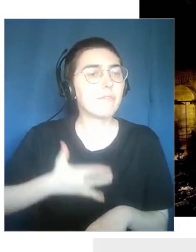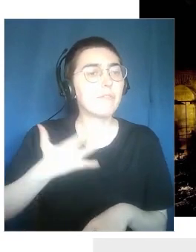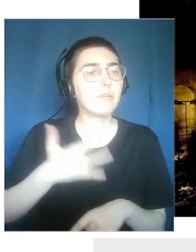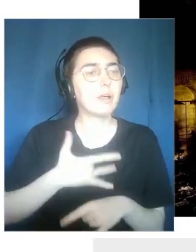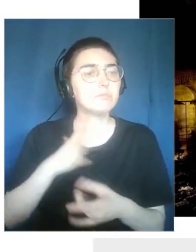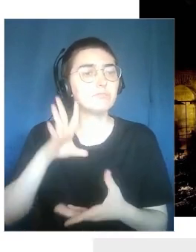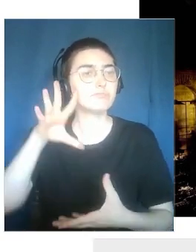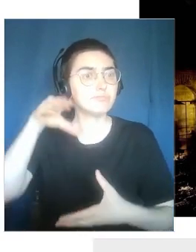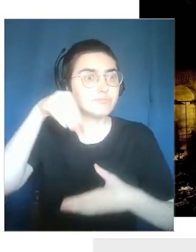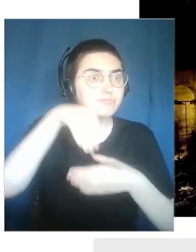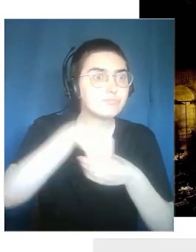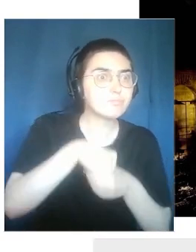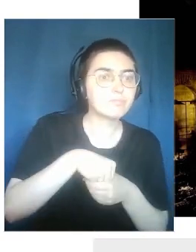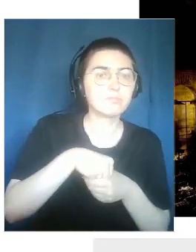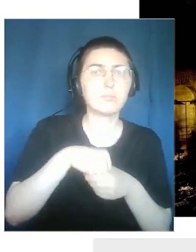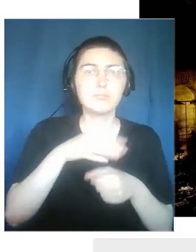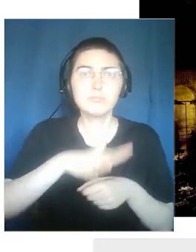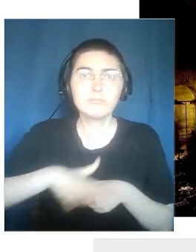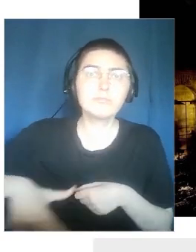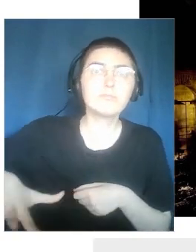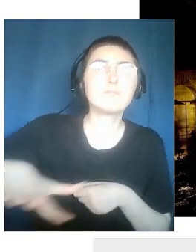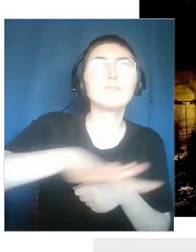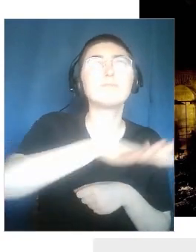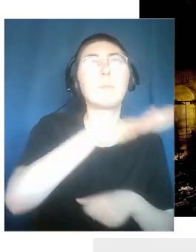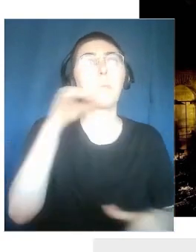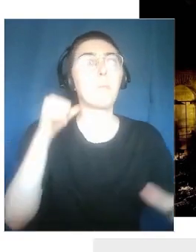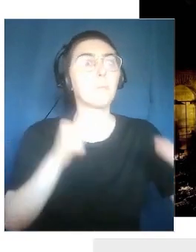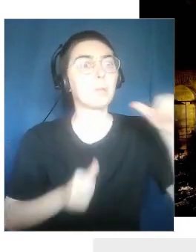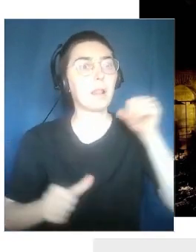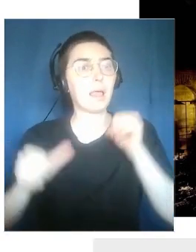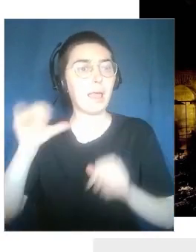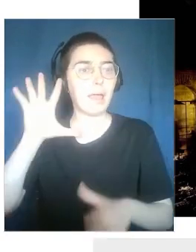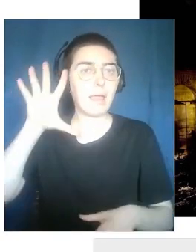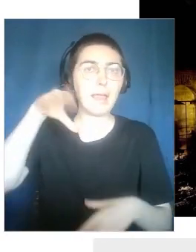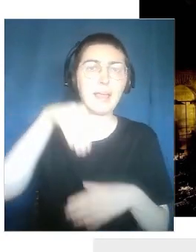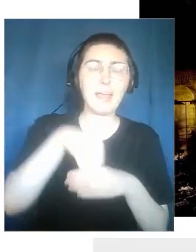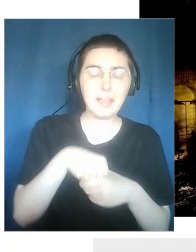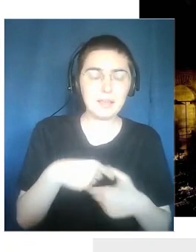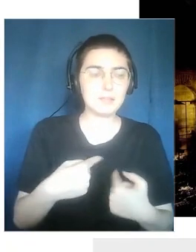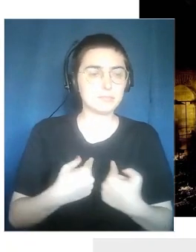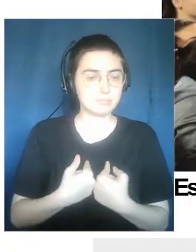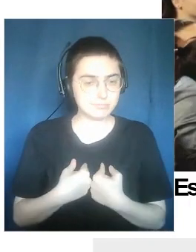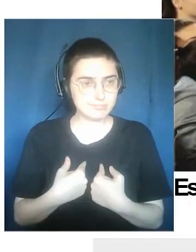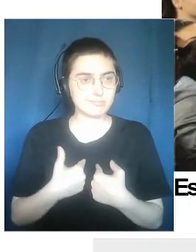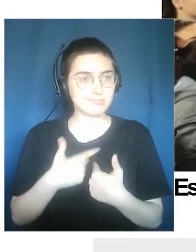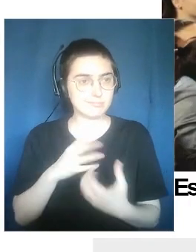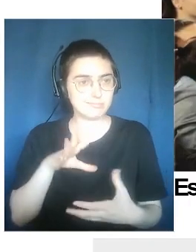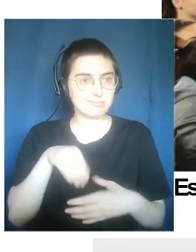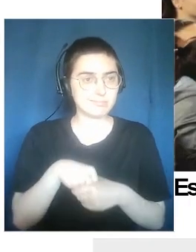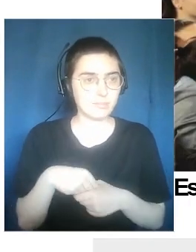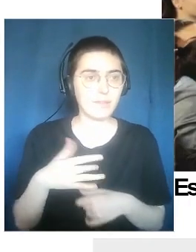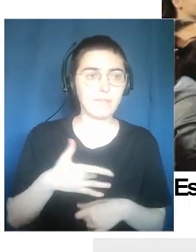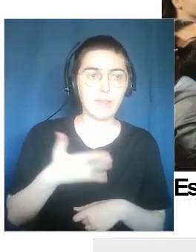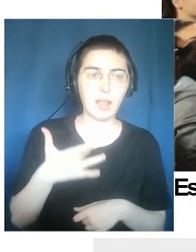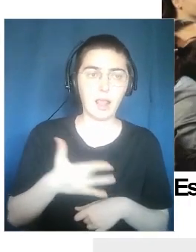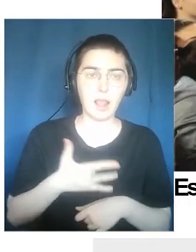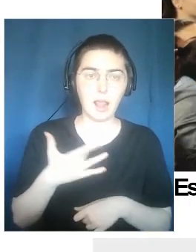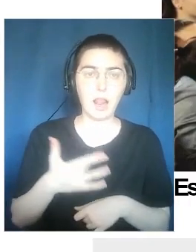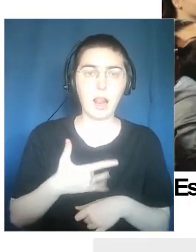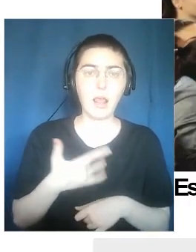feel immersed in an experience. They are not only observators but they